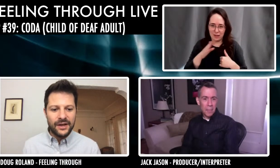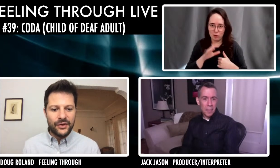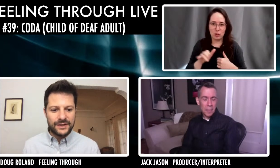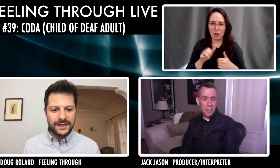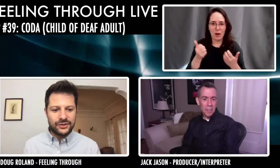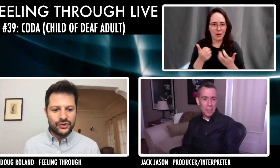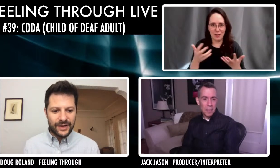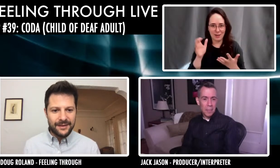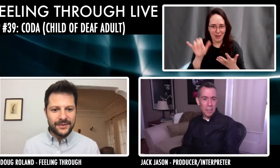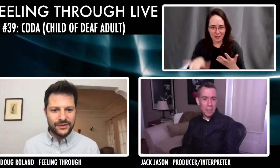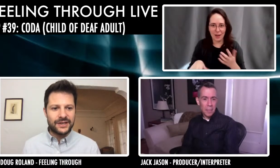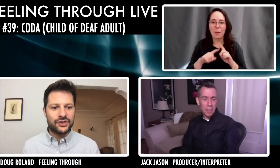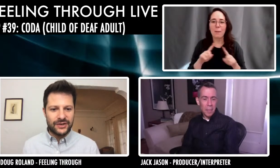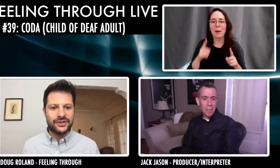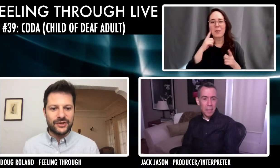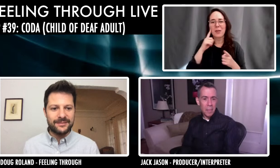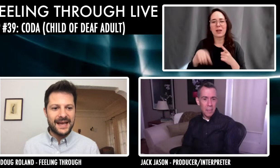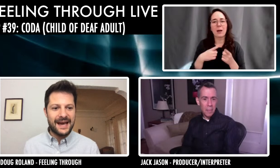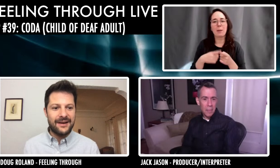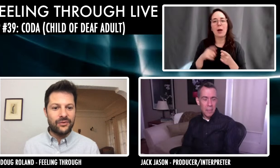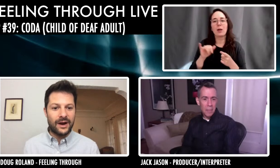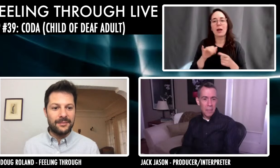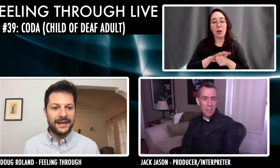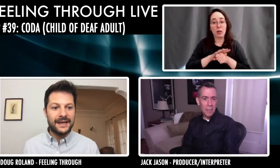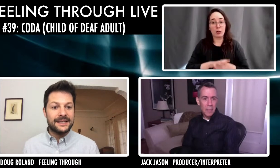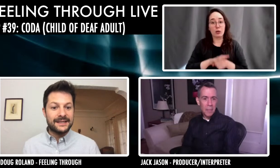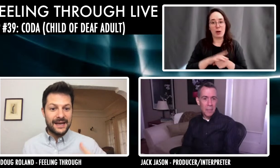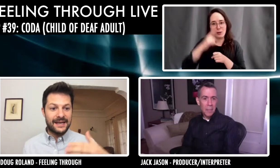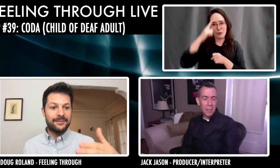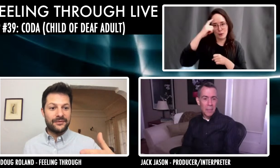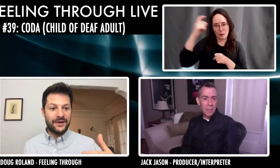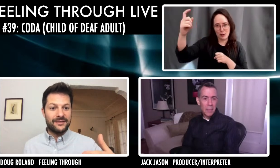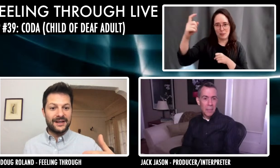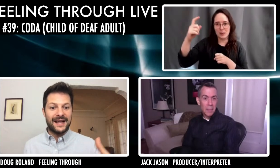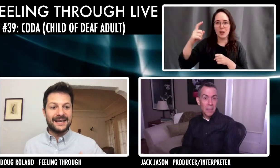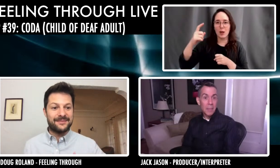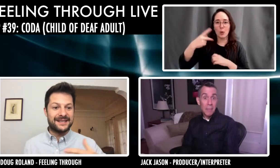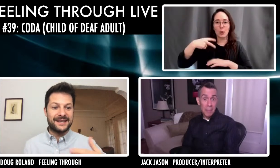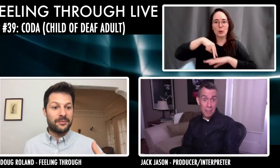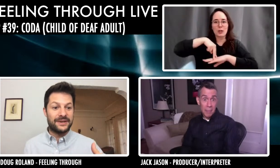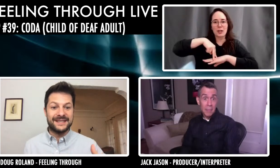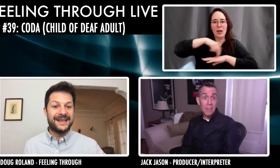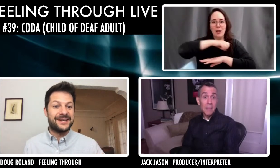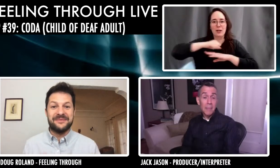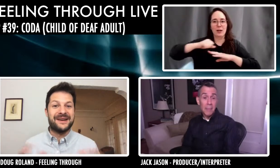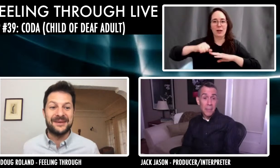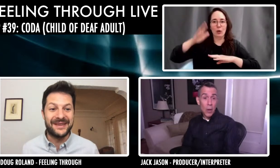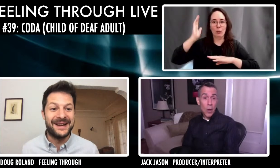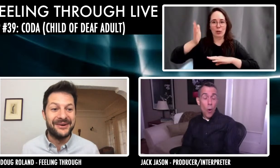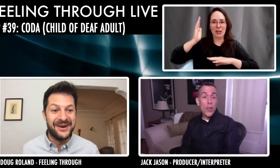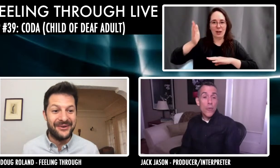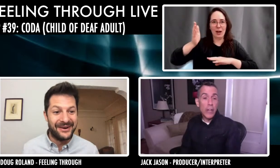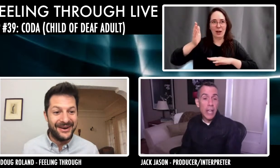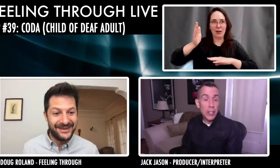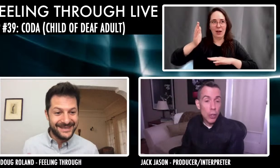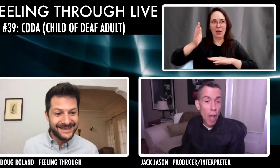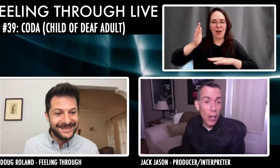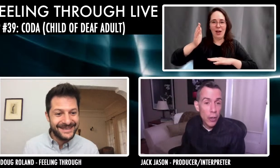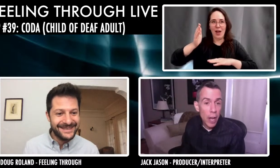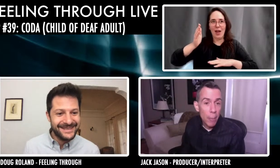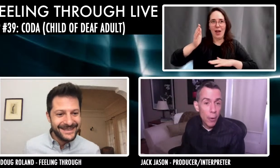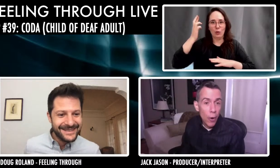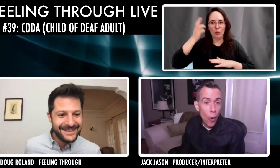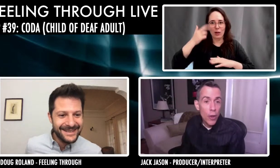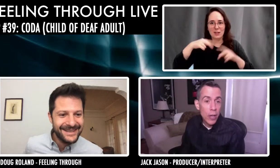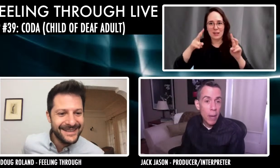like those dreams, those like stress dreams I have where I'm like standing up in front of a class about to give a presentation about something I don't know at all. your